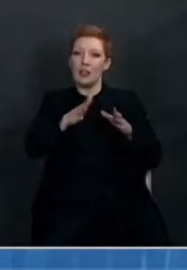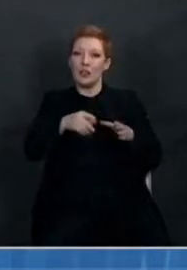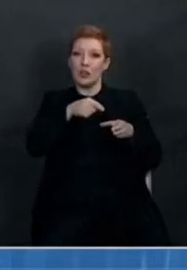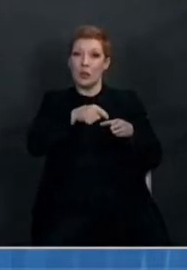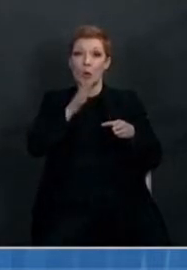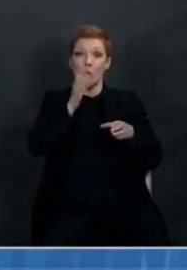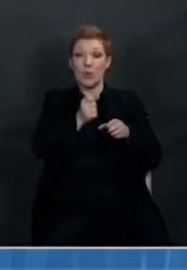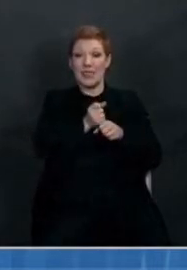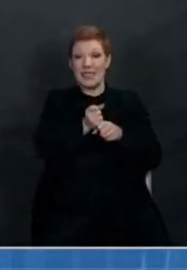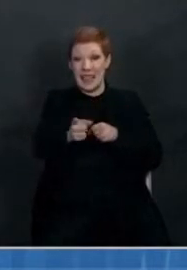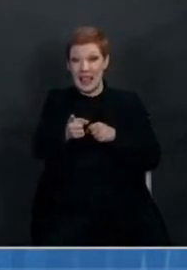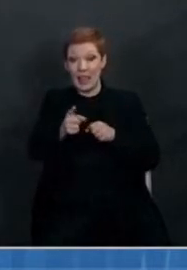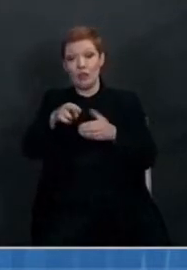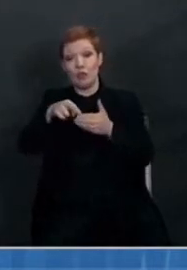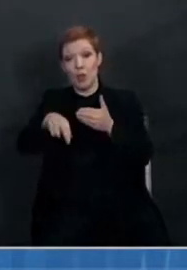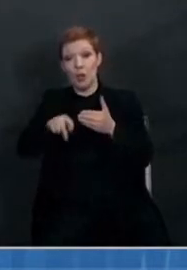minutes.